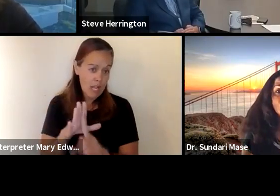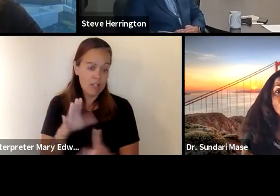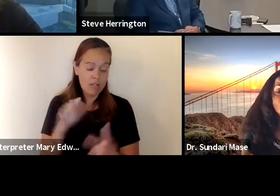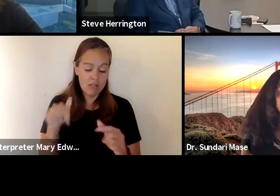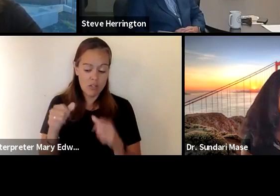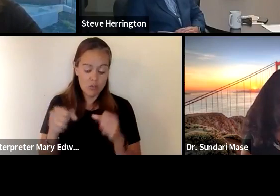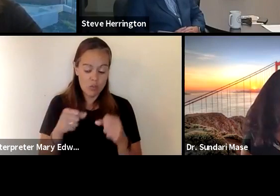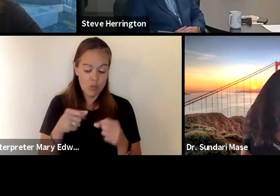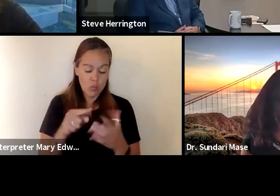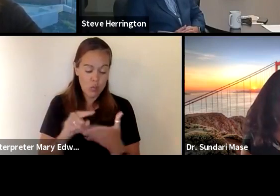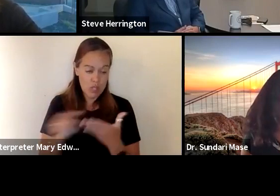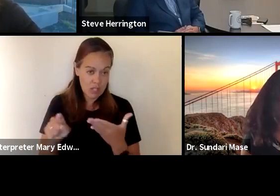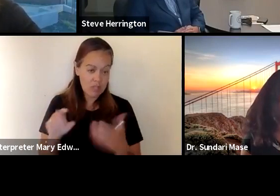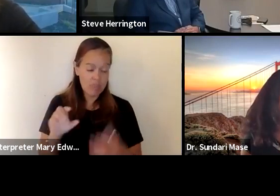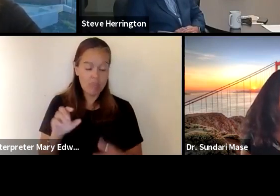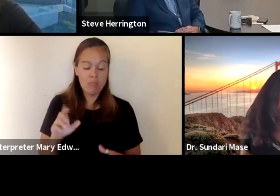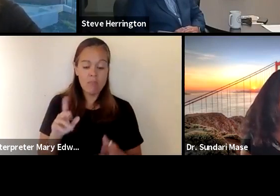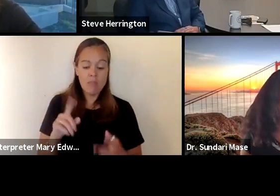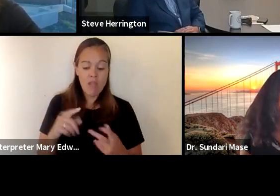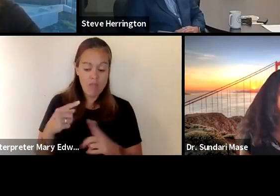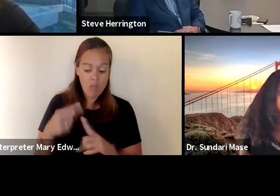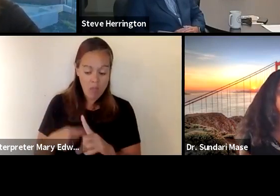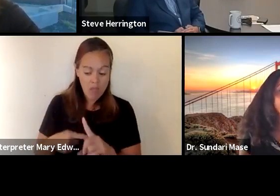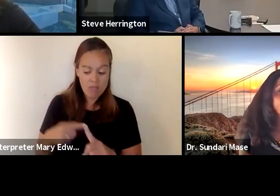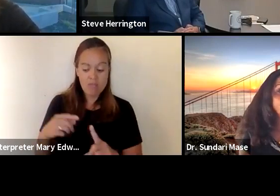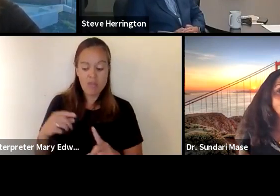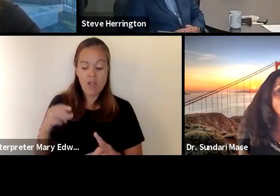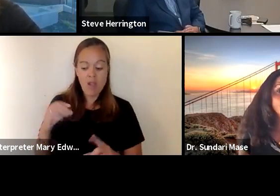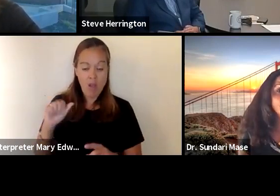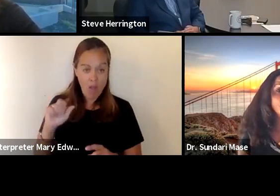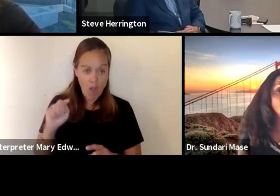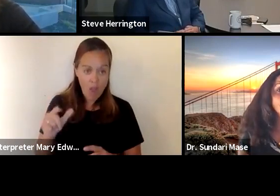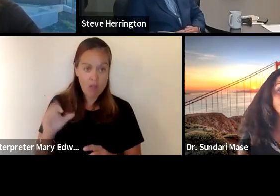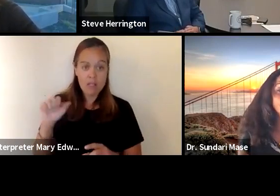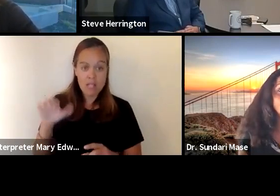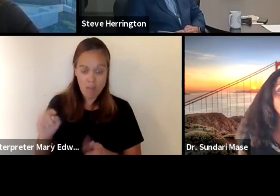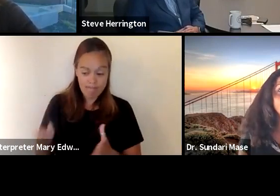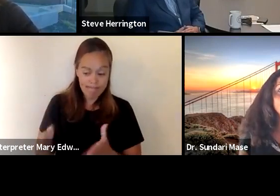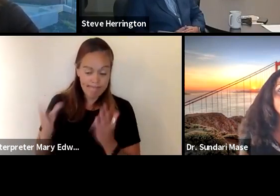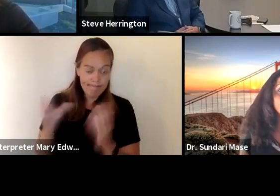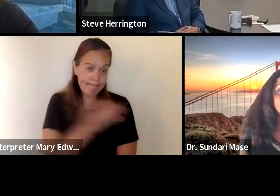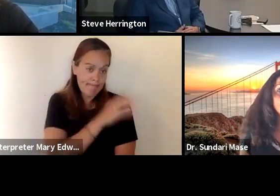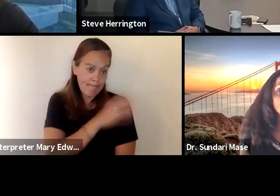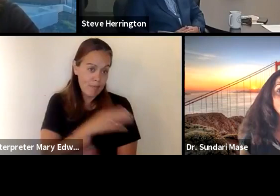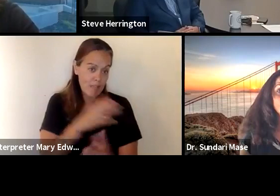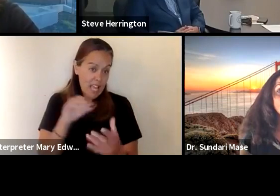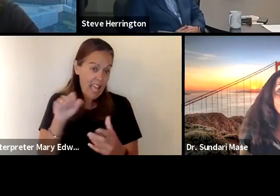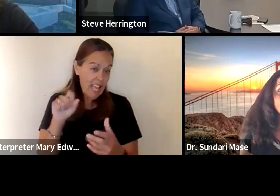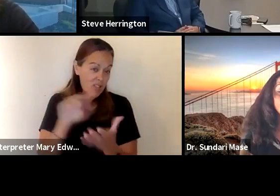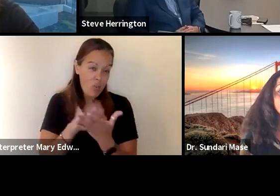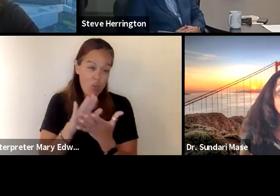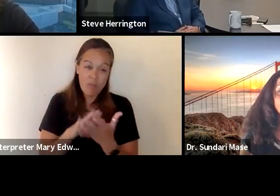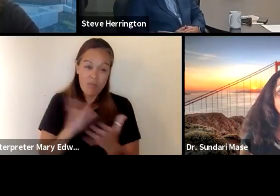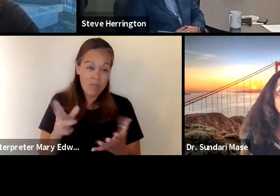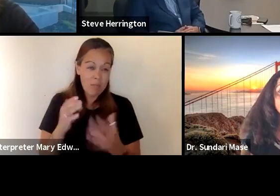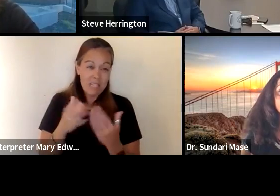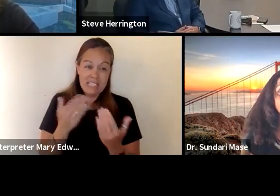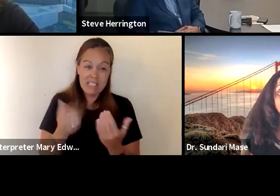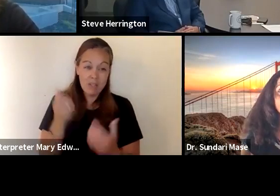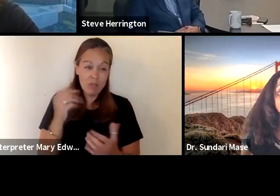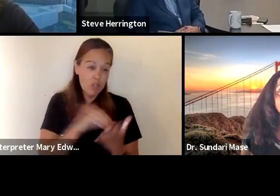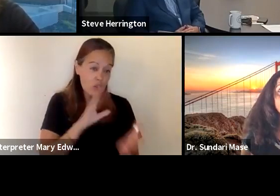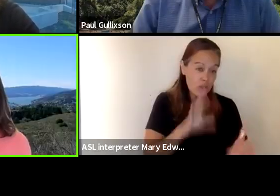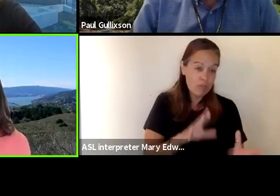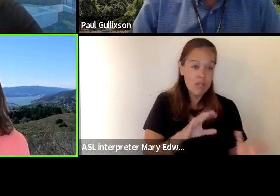forward into the month of august and early september we will continue to offer clinics on campus to make it easier for uh not only the